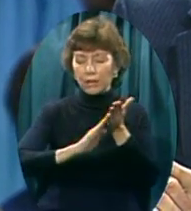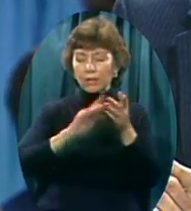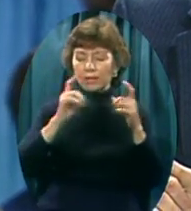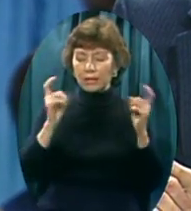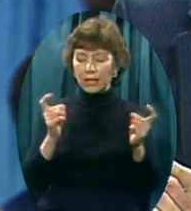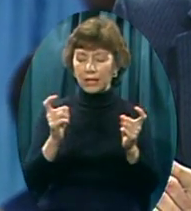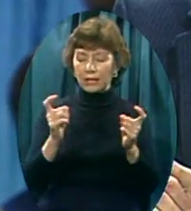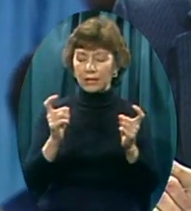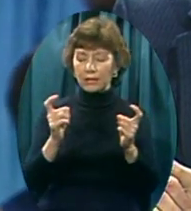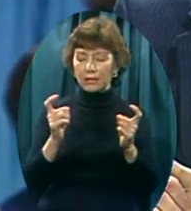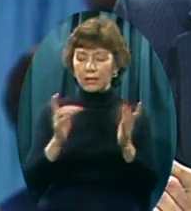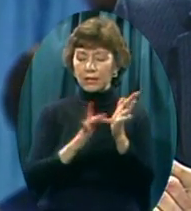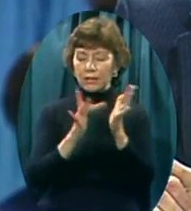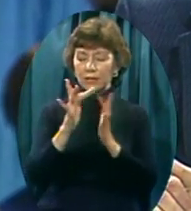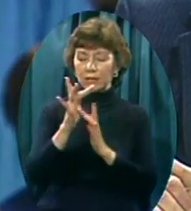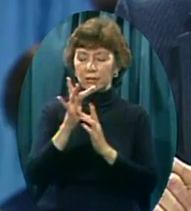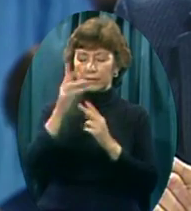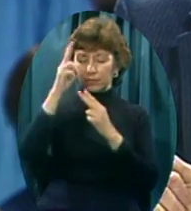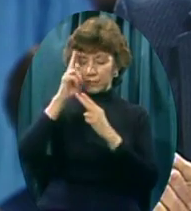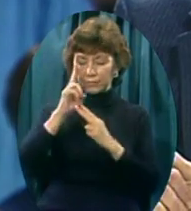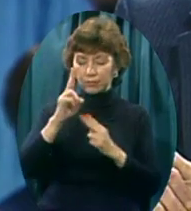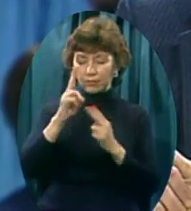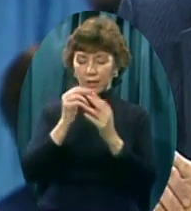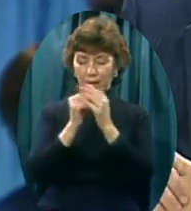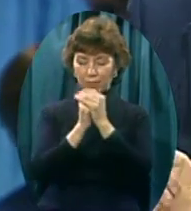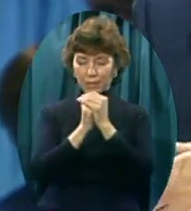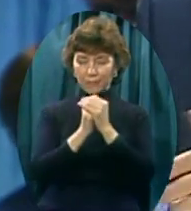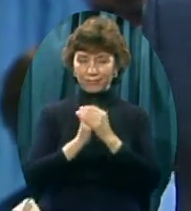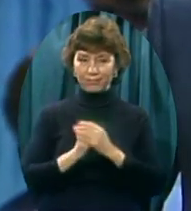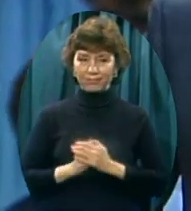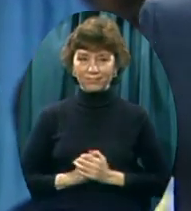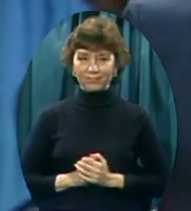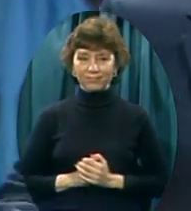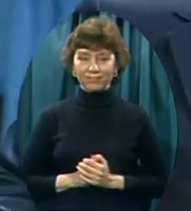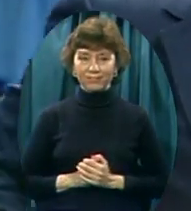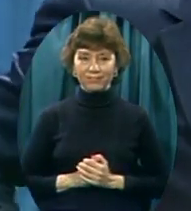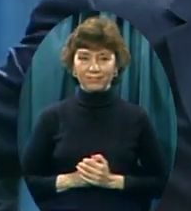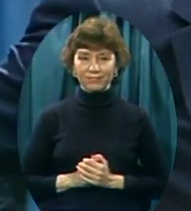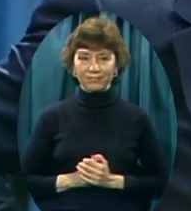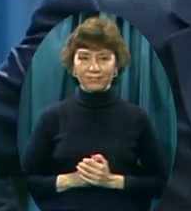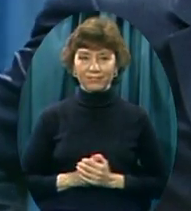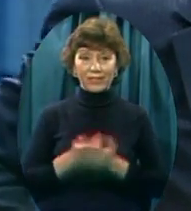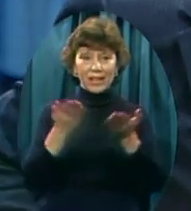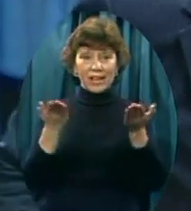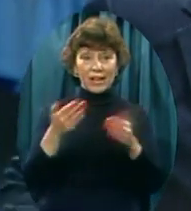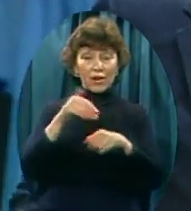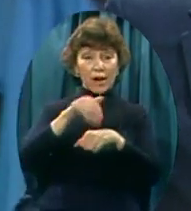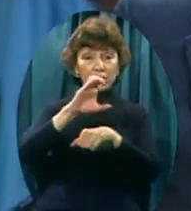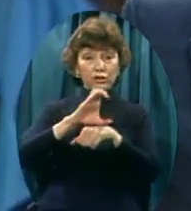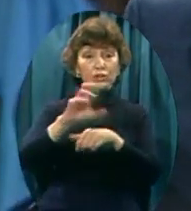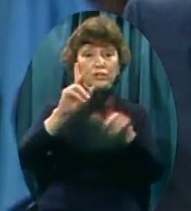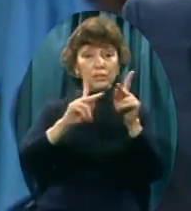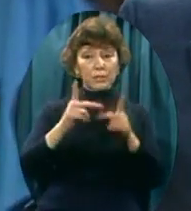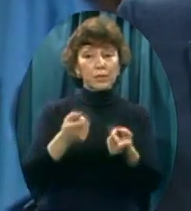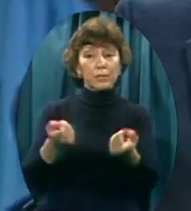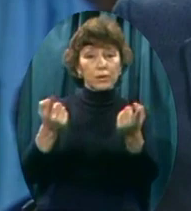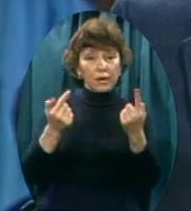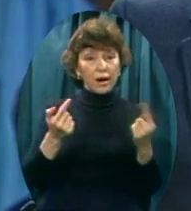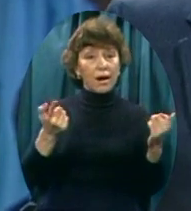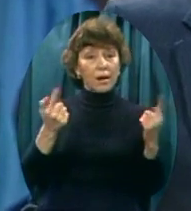For Christ's sake Amen While our heads are bowed Eyes are closed